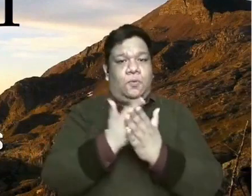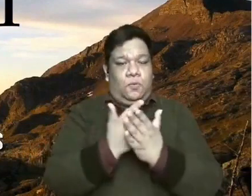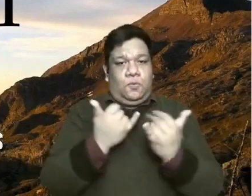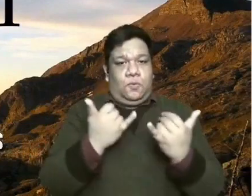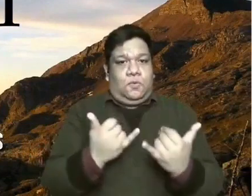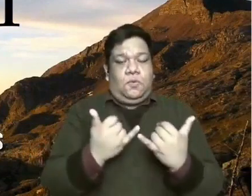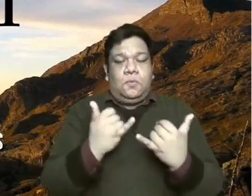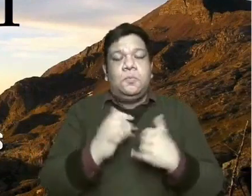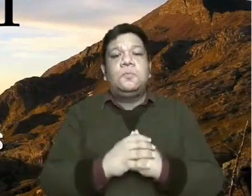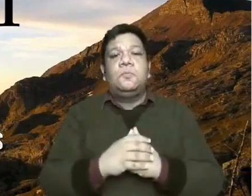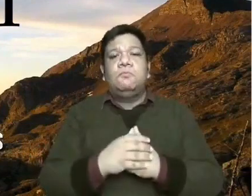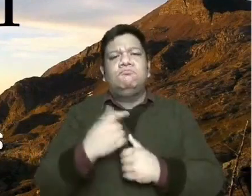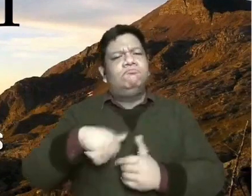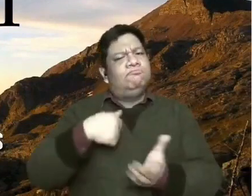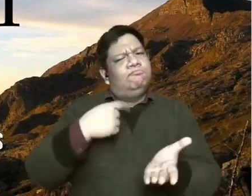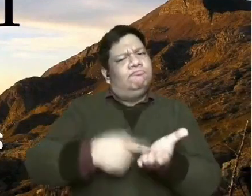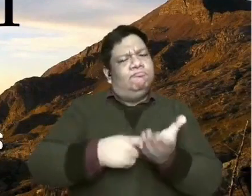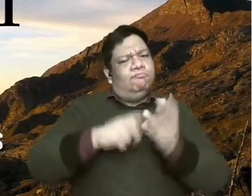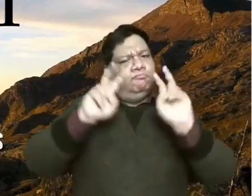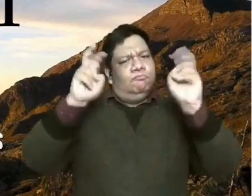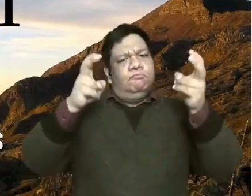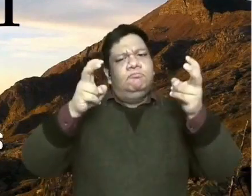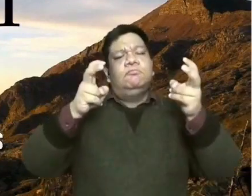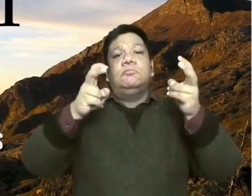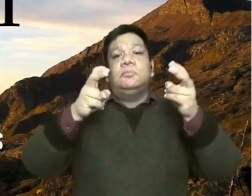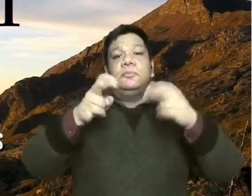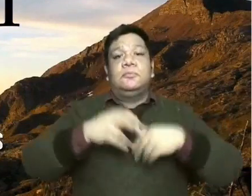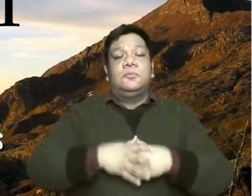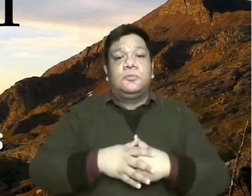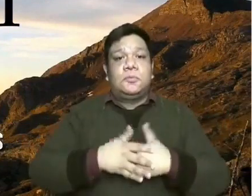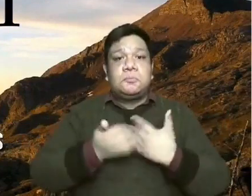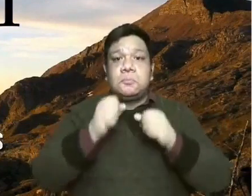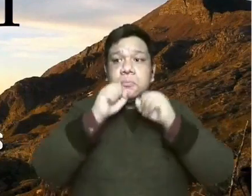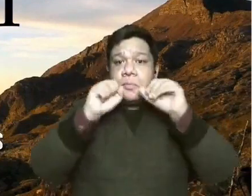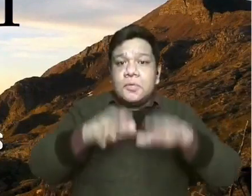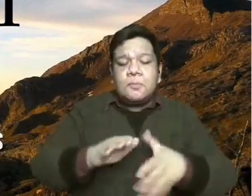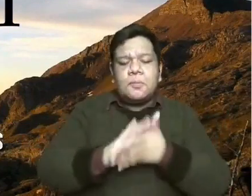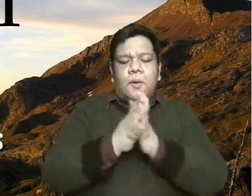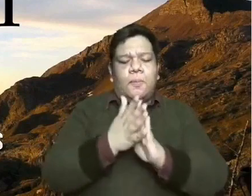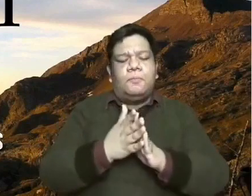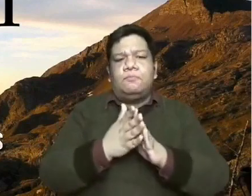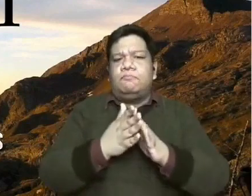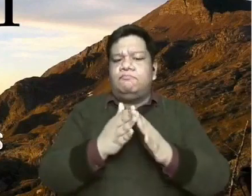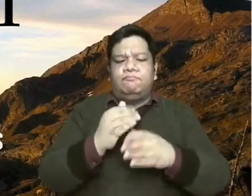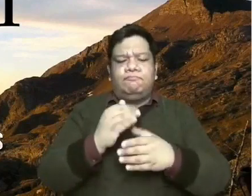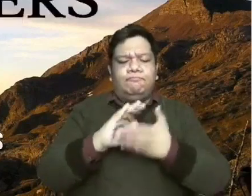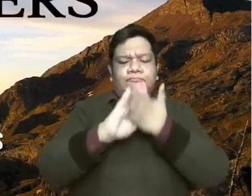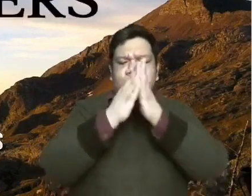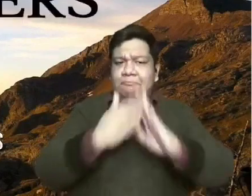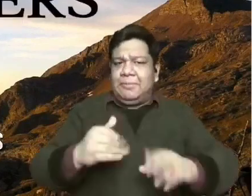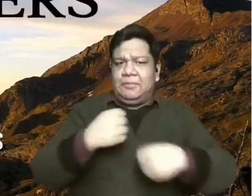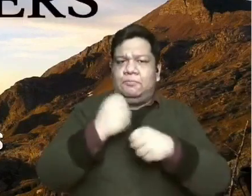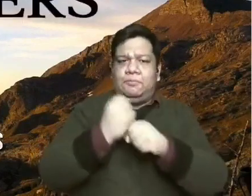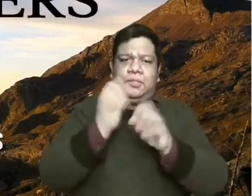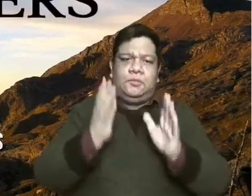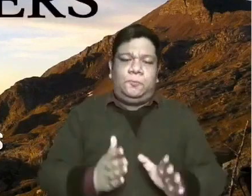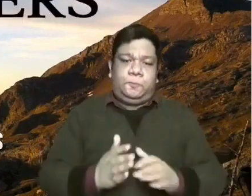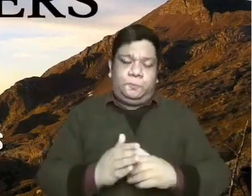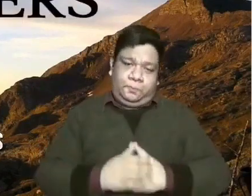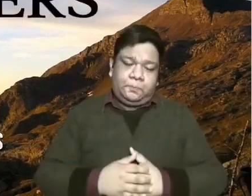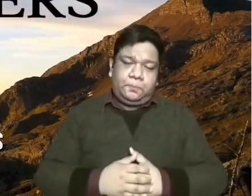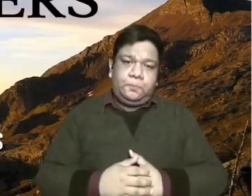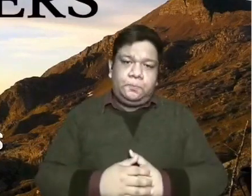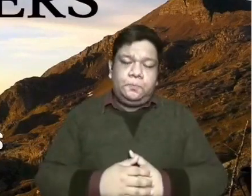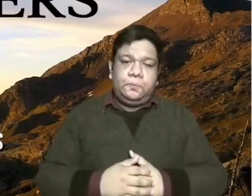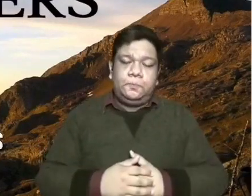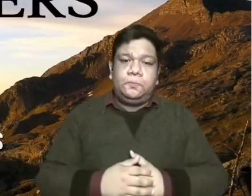in the Beatitudes, and we will talk about the blessedness of being a peacemaker. Blessed are the